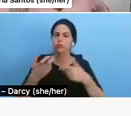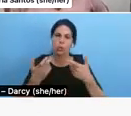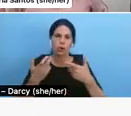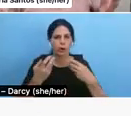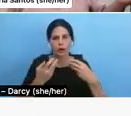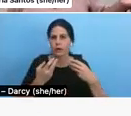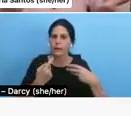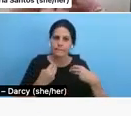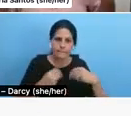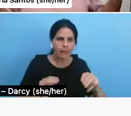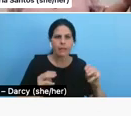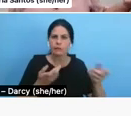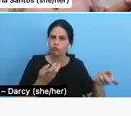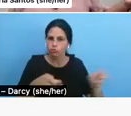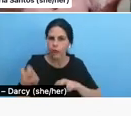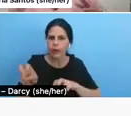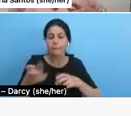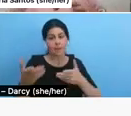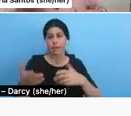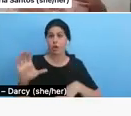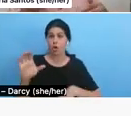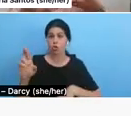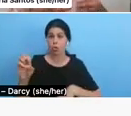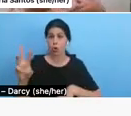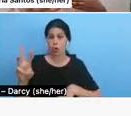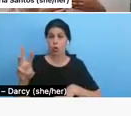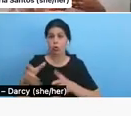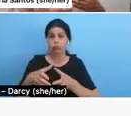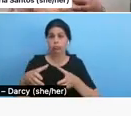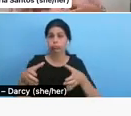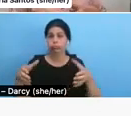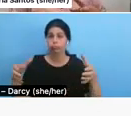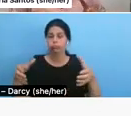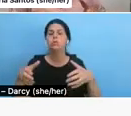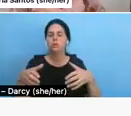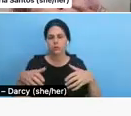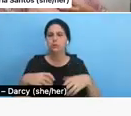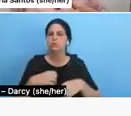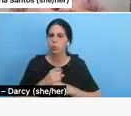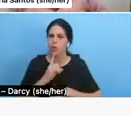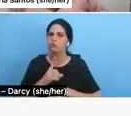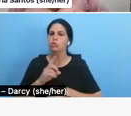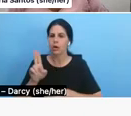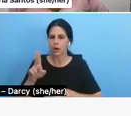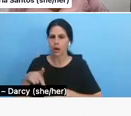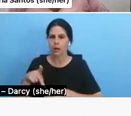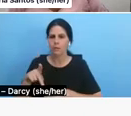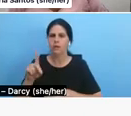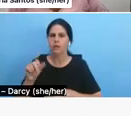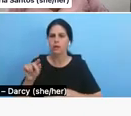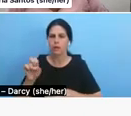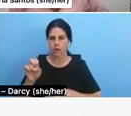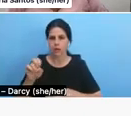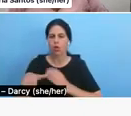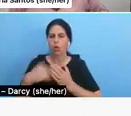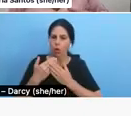changed. Your crew has maybe expanded. So you want to make sure that you're also updating those like application materials for potential